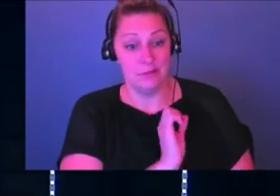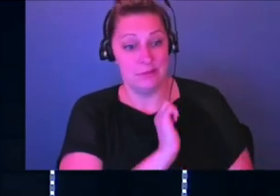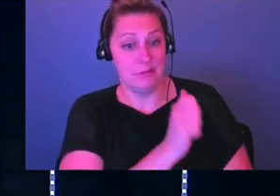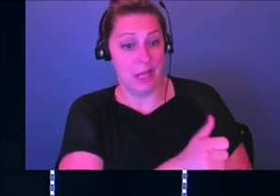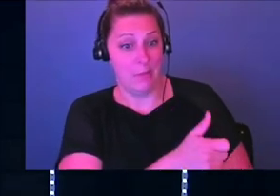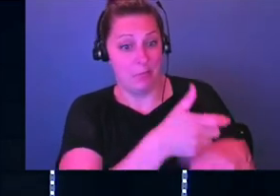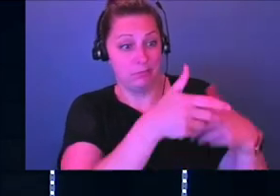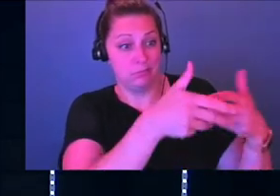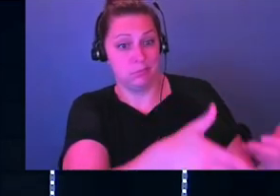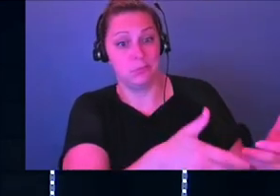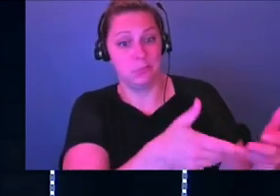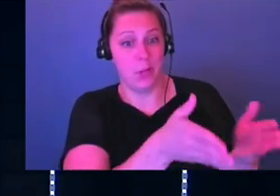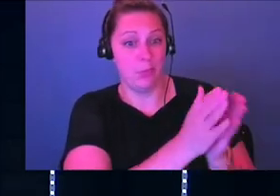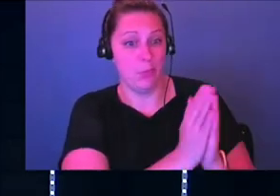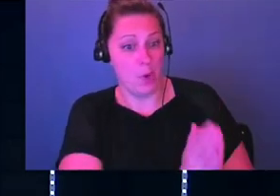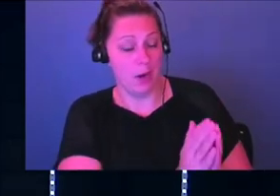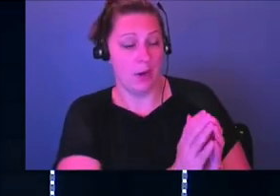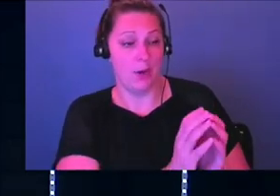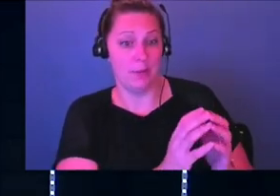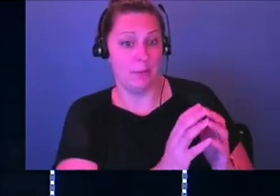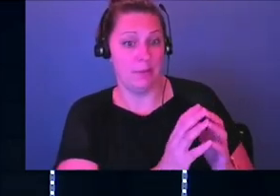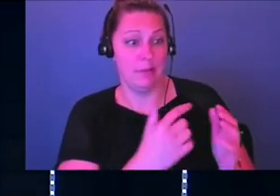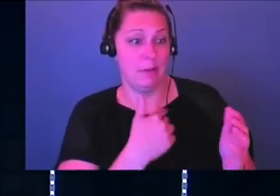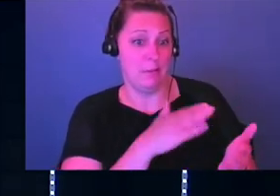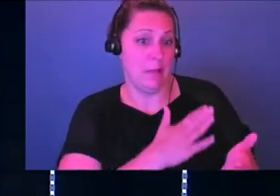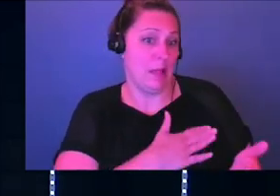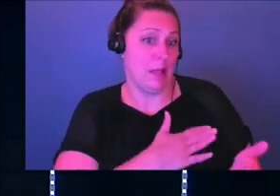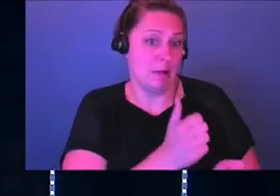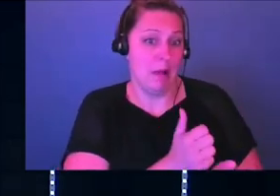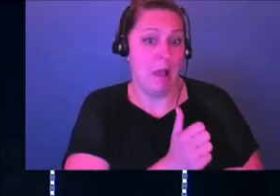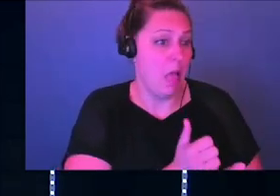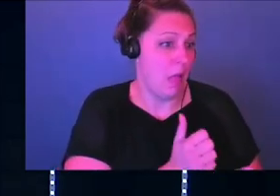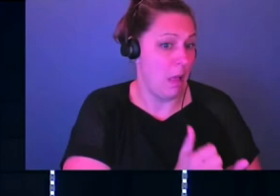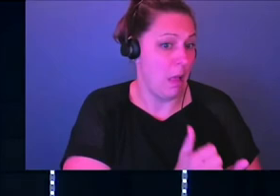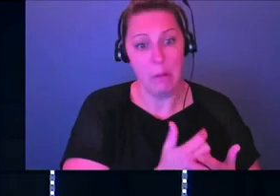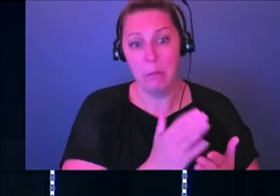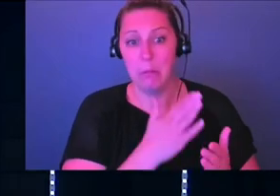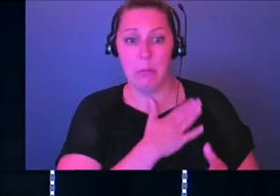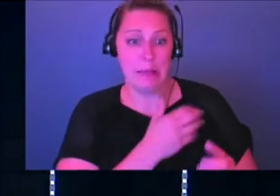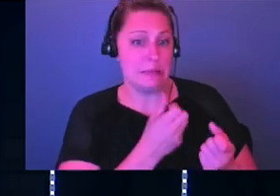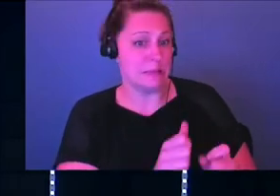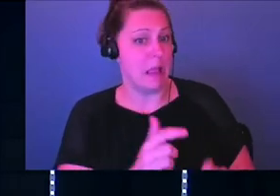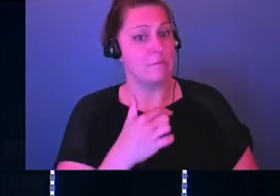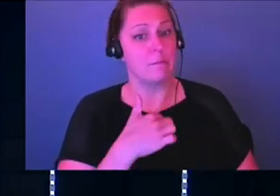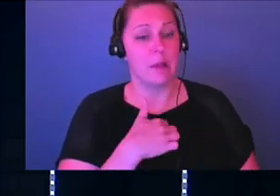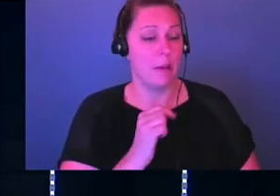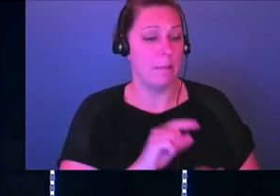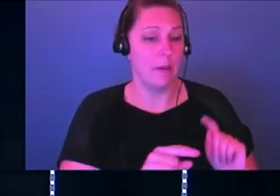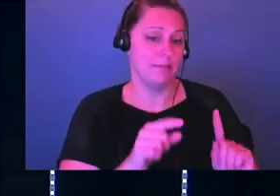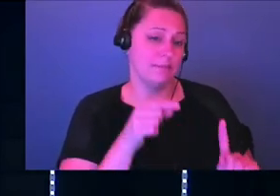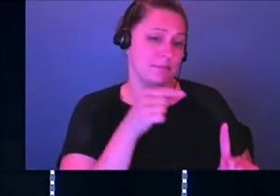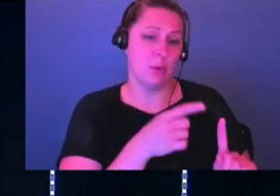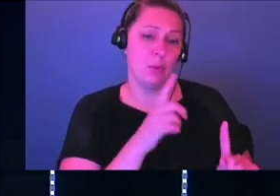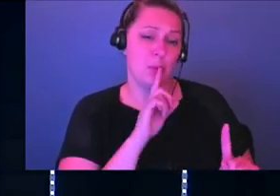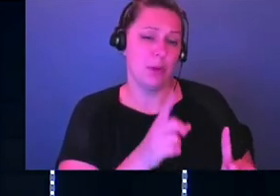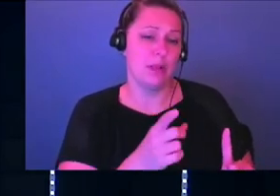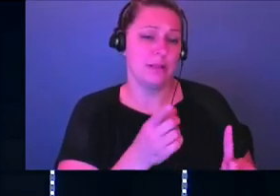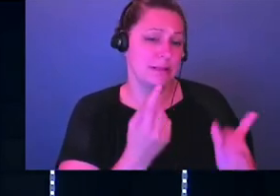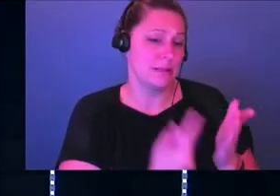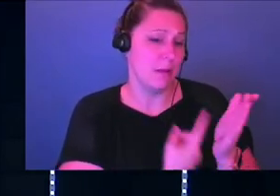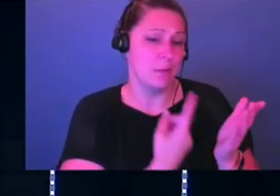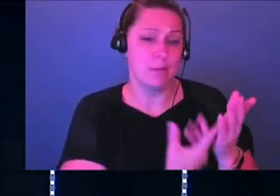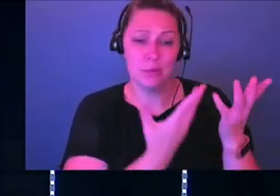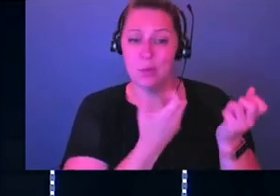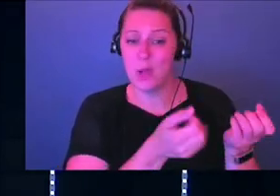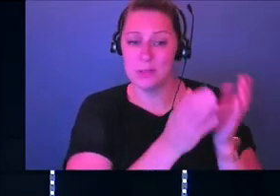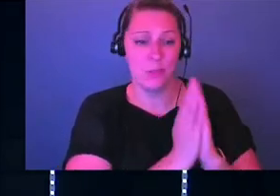ways by prayer and just asking, God, please deliver me from this. Please do this. And sometimes all God wants us to do is just praise and trust. We can't lose sight